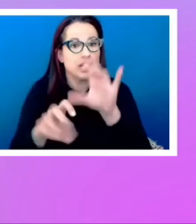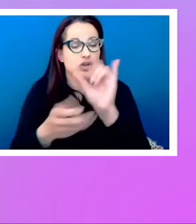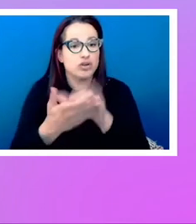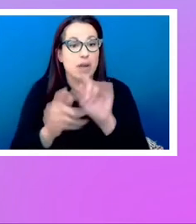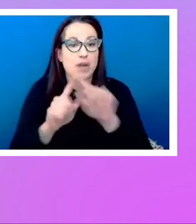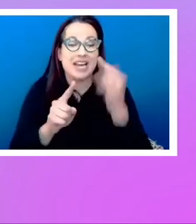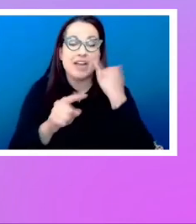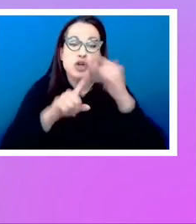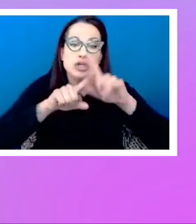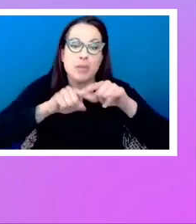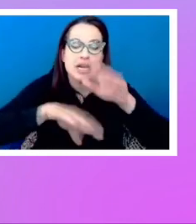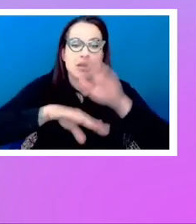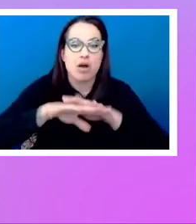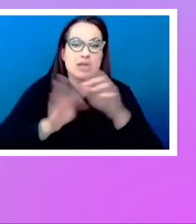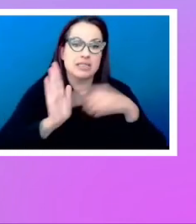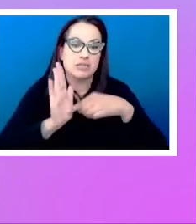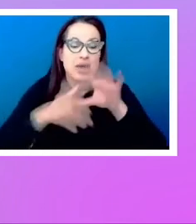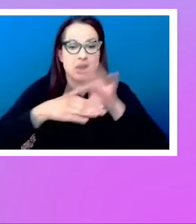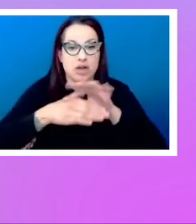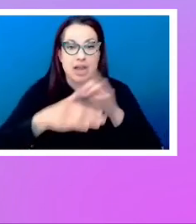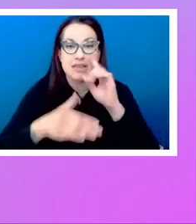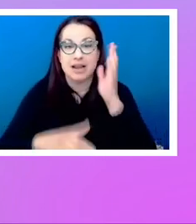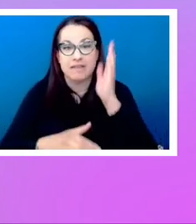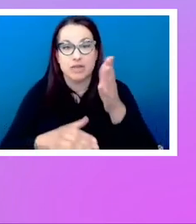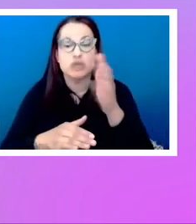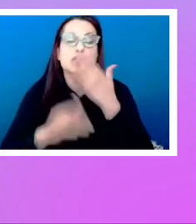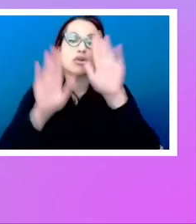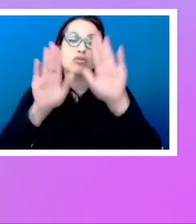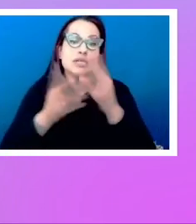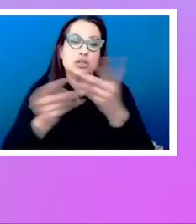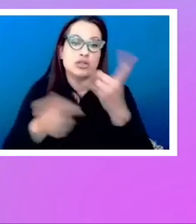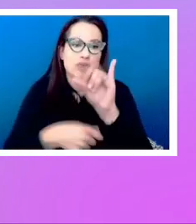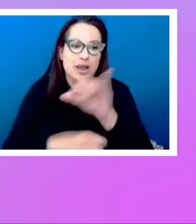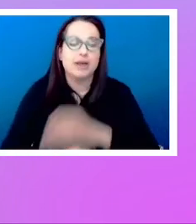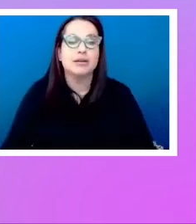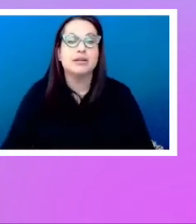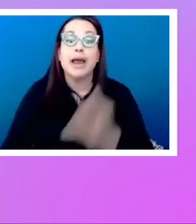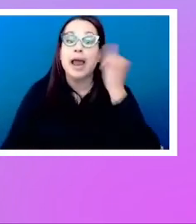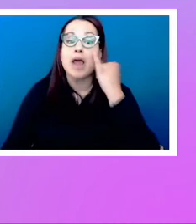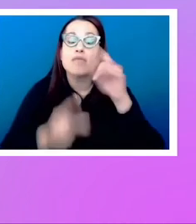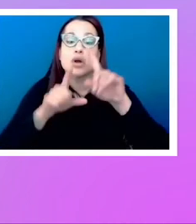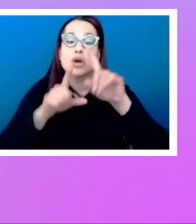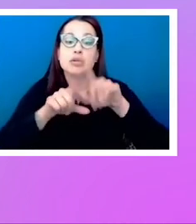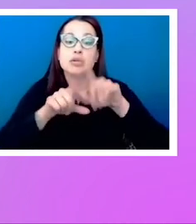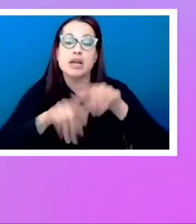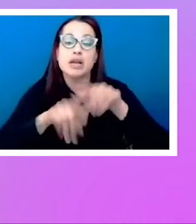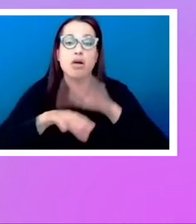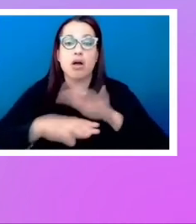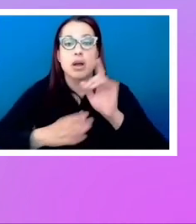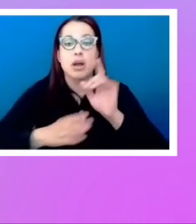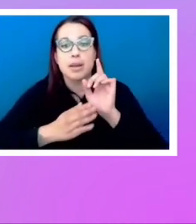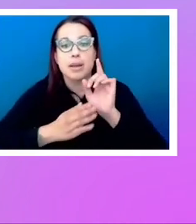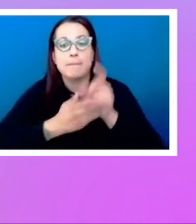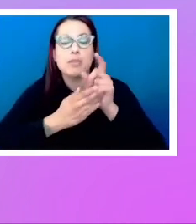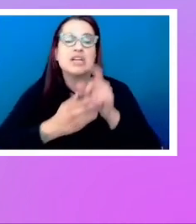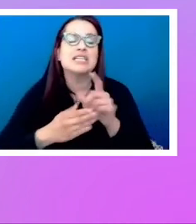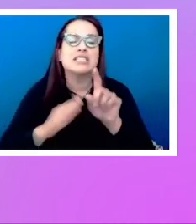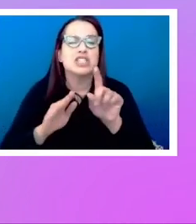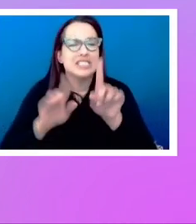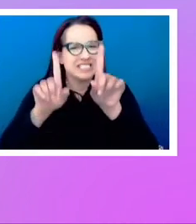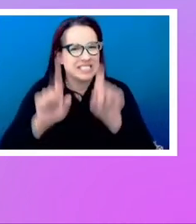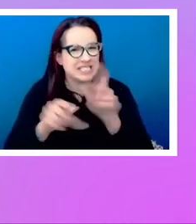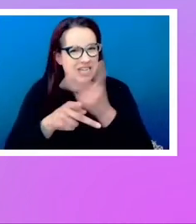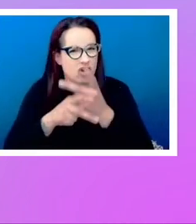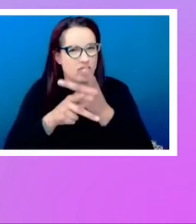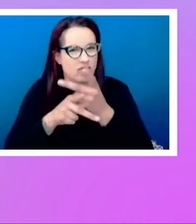contents in the future, I think it'll be a great solution for this. If you're relying on it at the moment, just test it very carefully to make sure that you